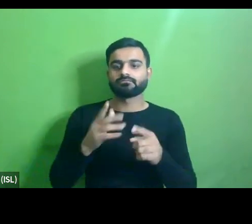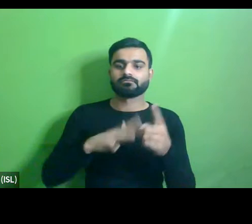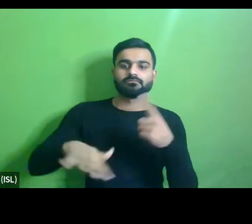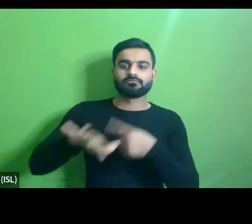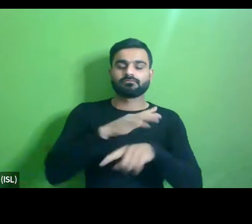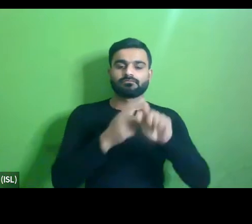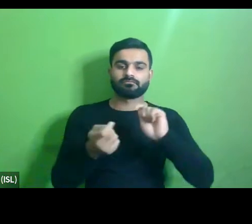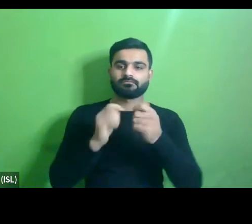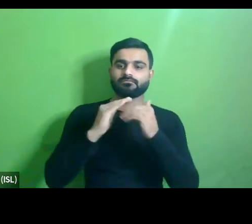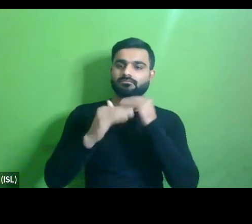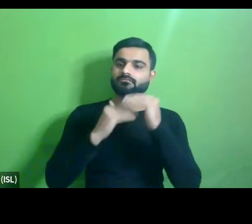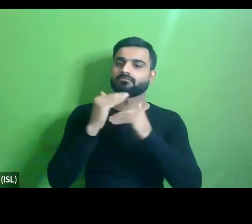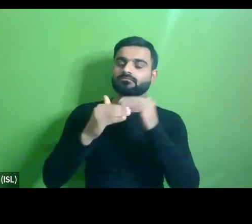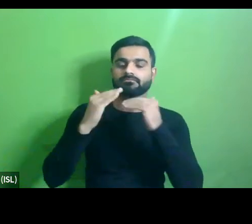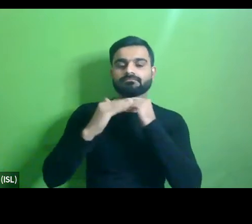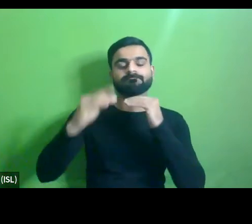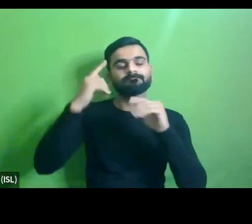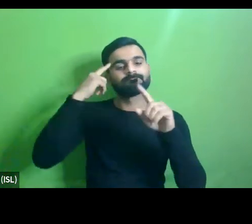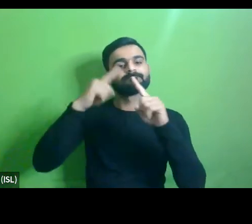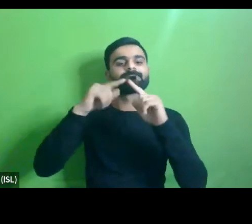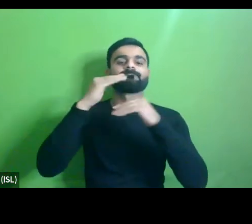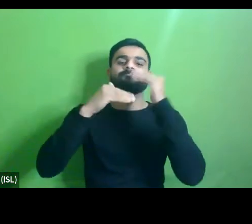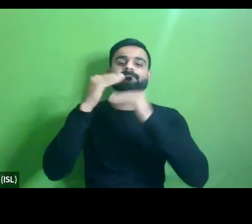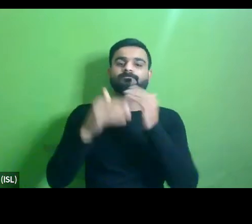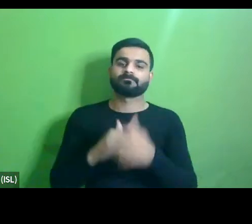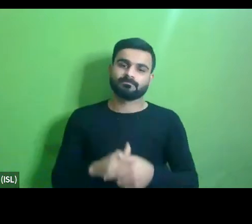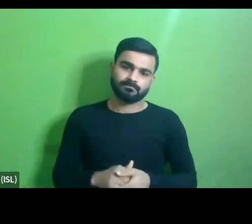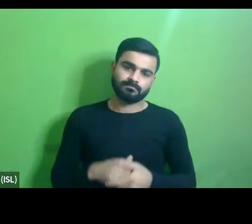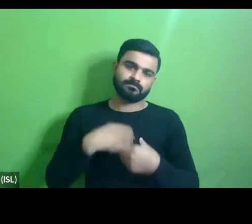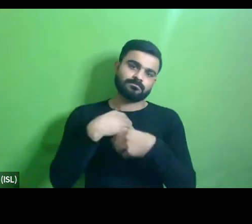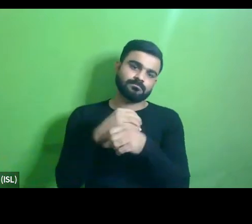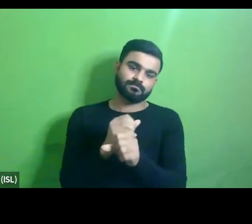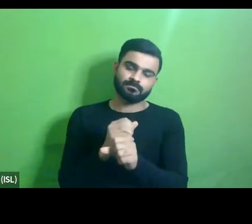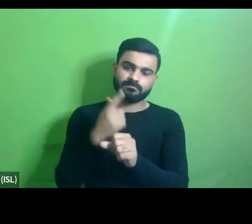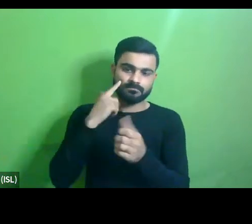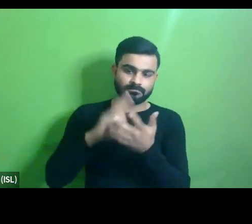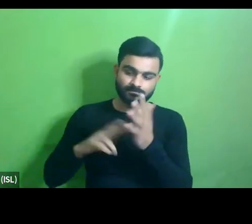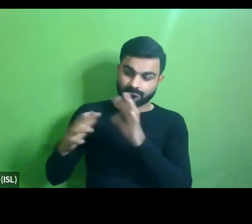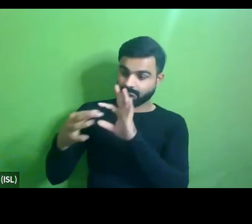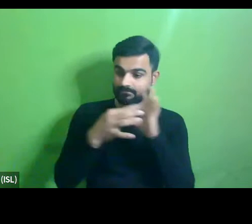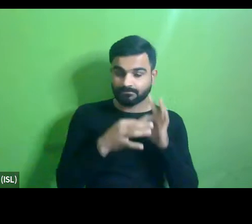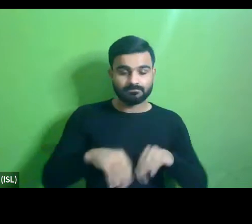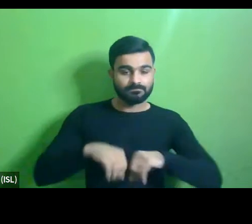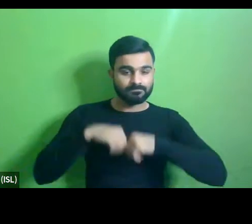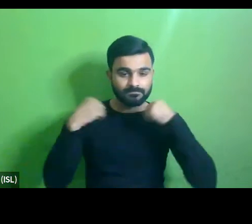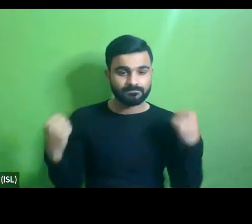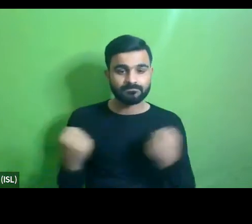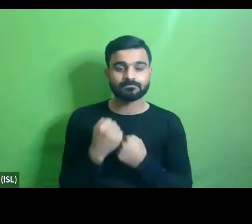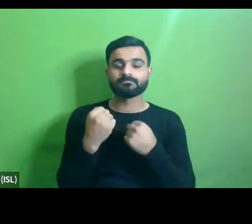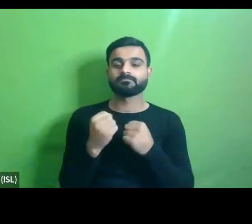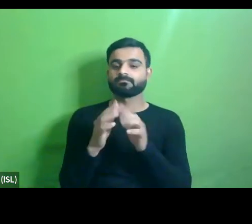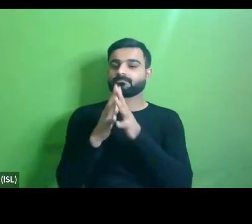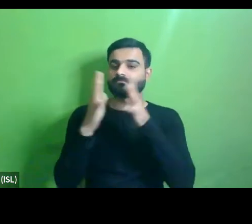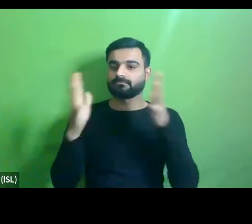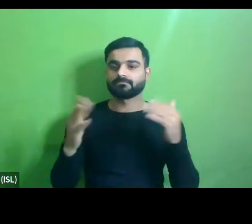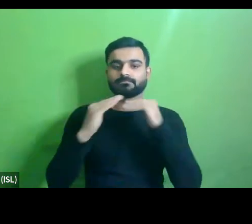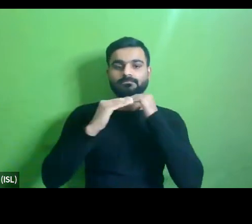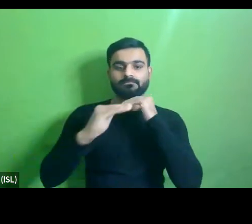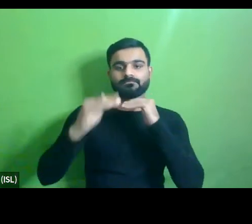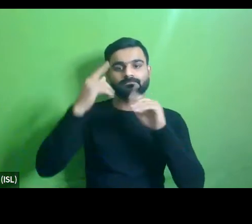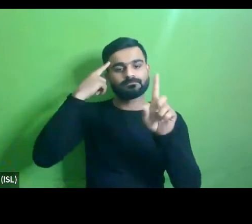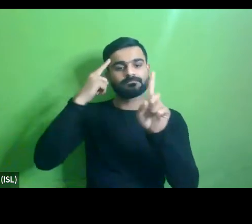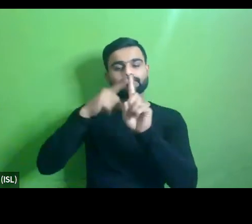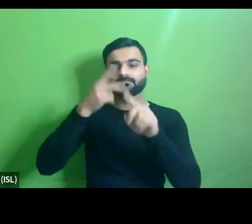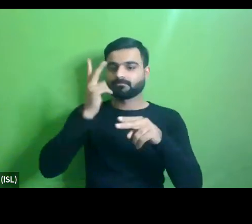development goals and making um um like you know linking all our efforts to the largest sustainable goals particularly